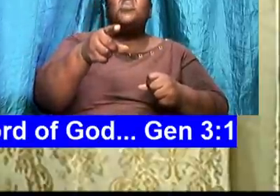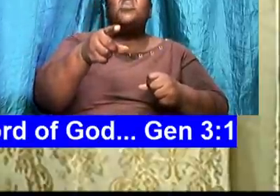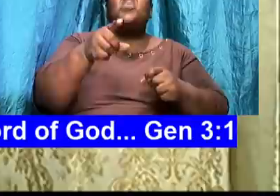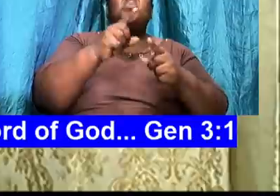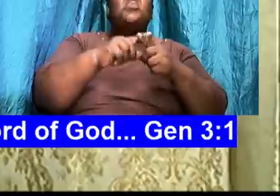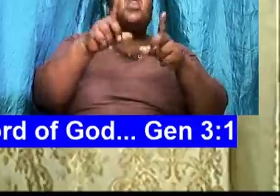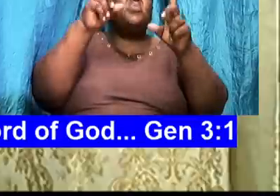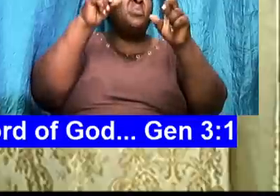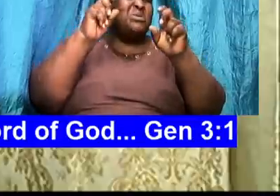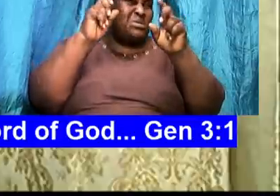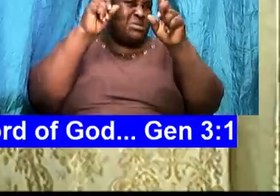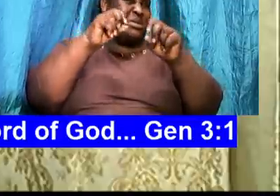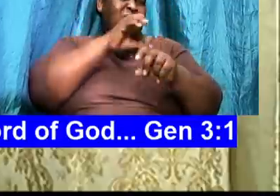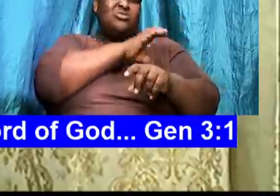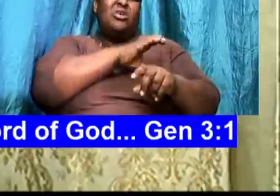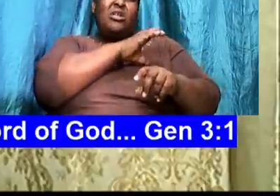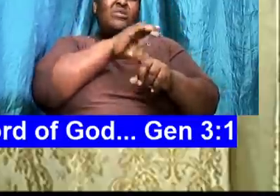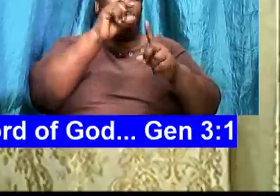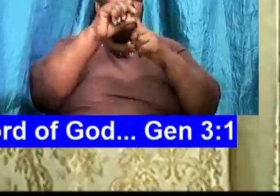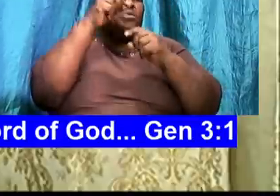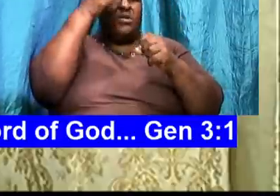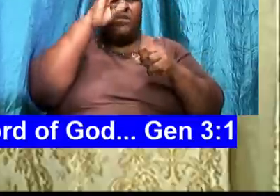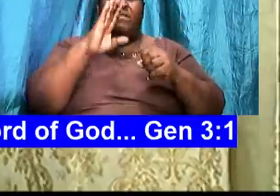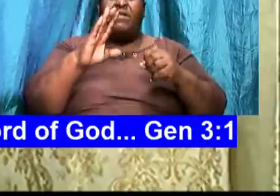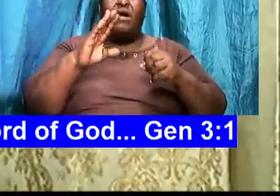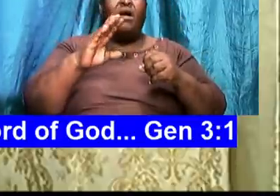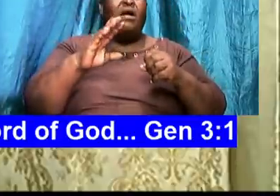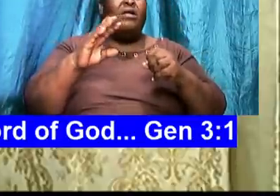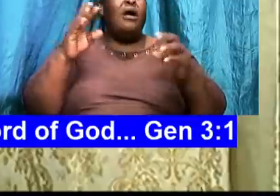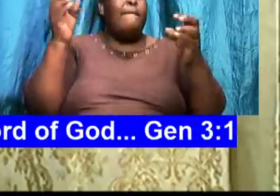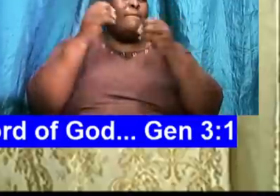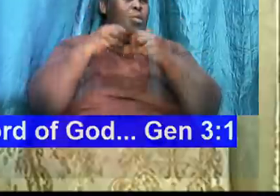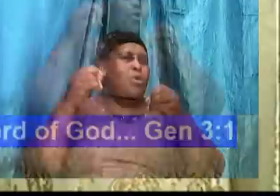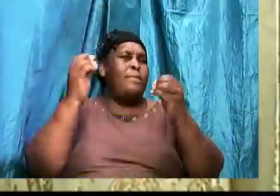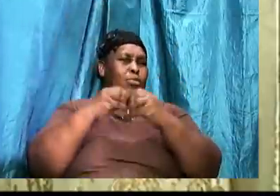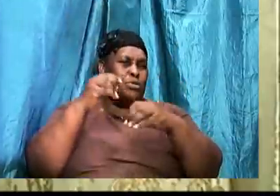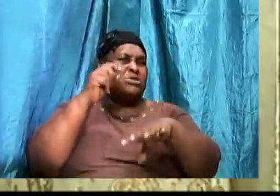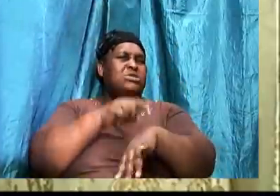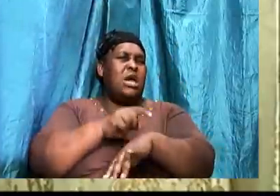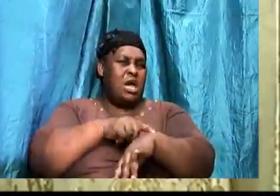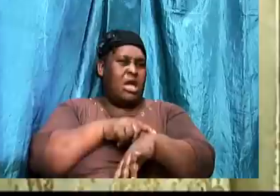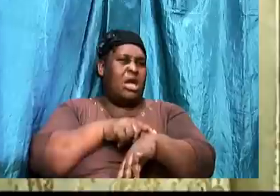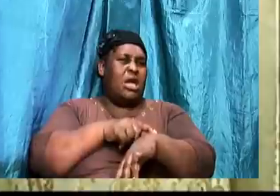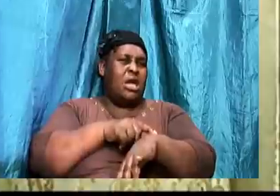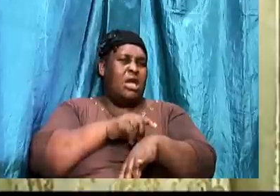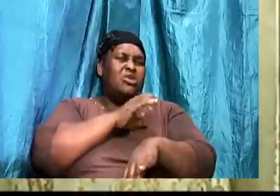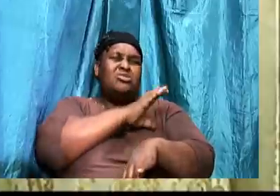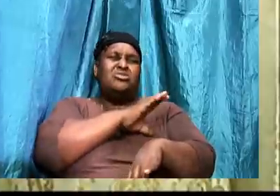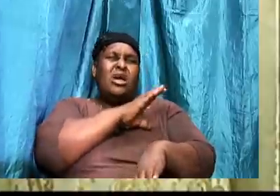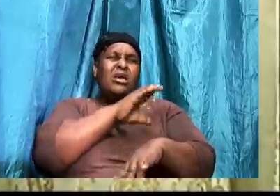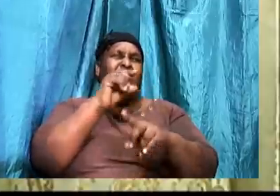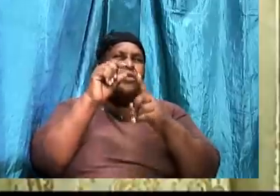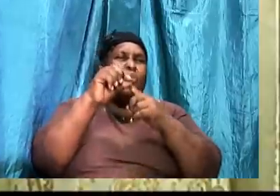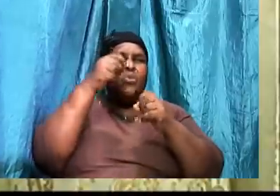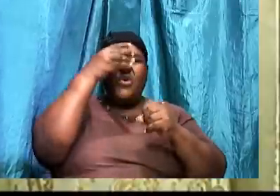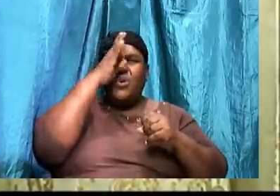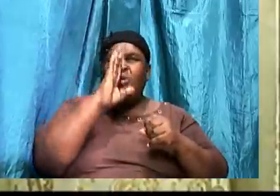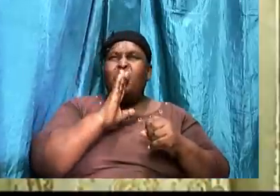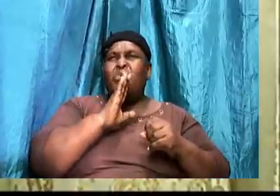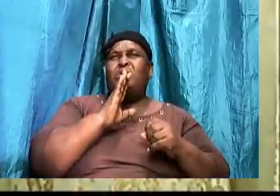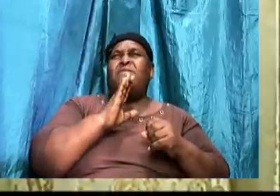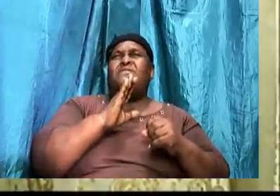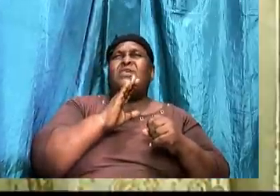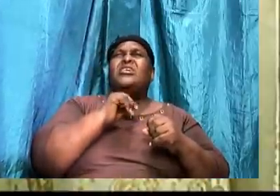question. To challenge the word of God. Another time. Challenging the word of God. not talking about asking